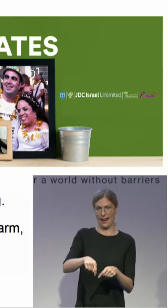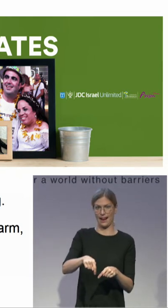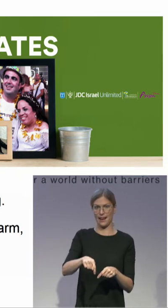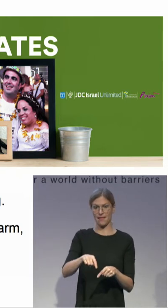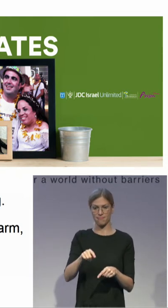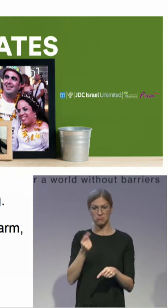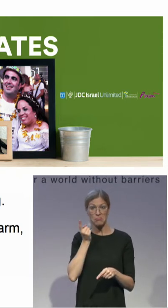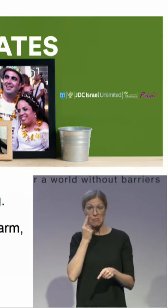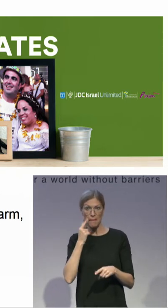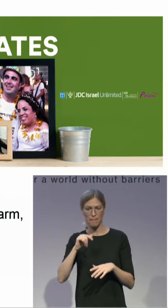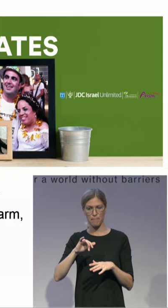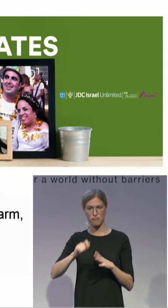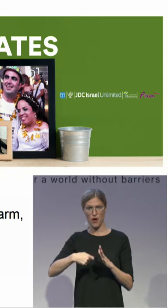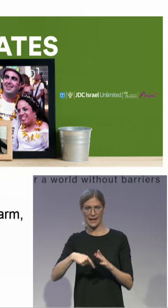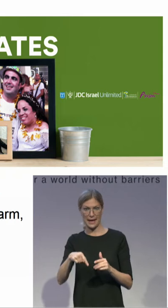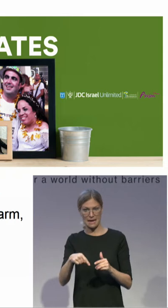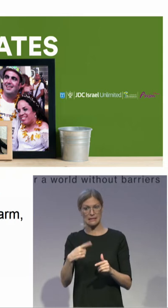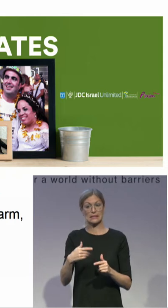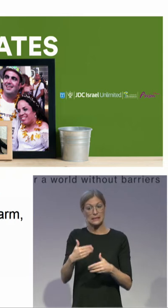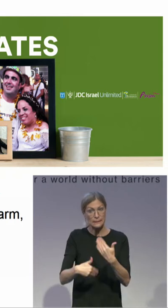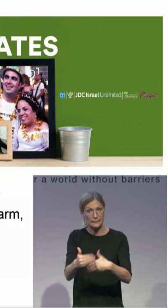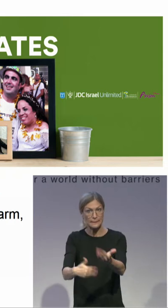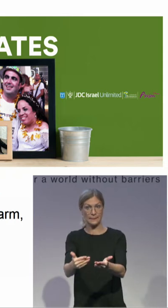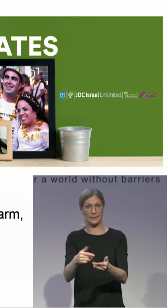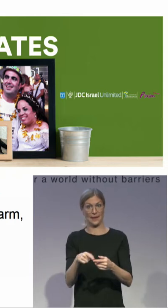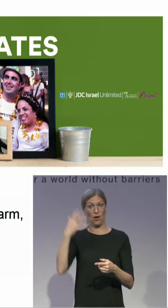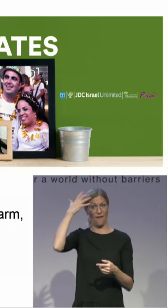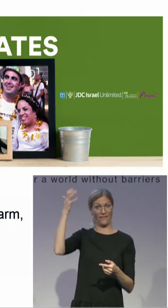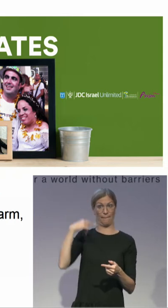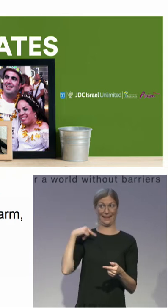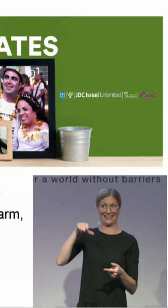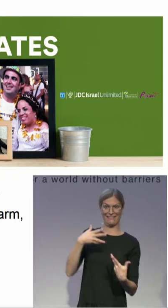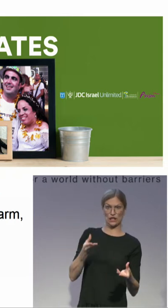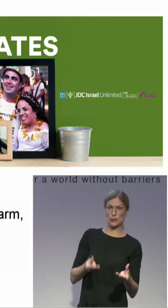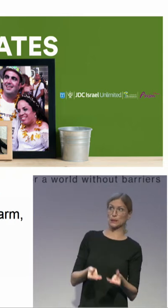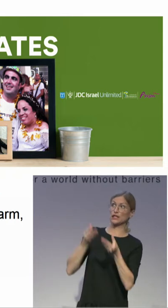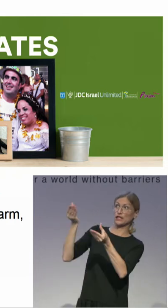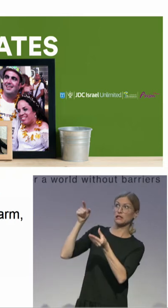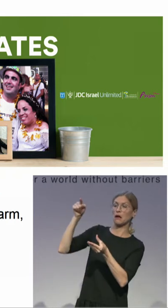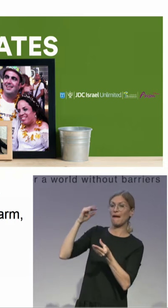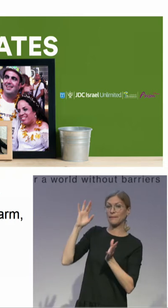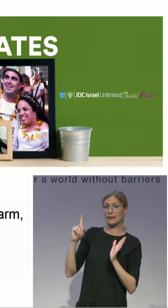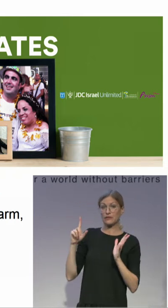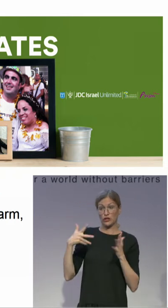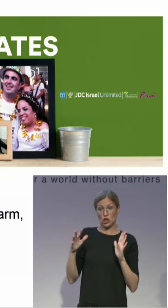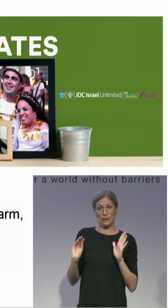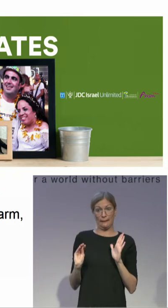legislation that Biskut led in the Israeli parliament. So we believe that those three